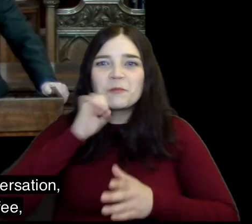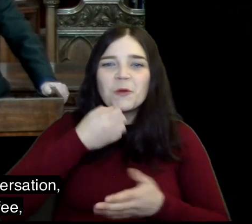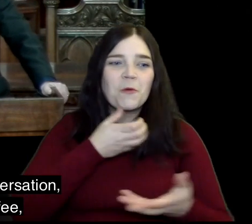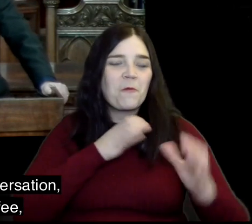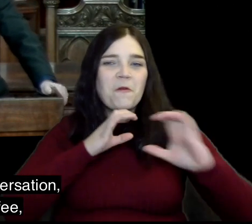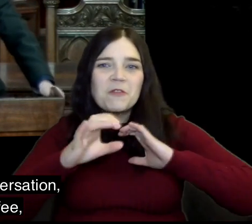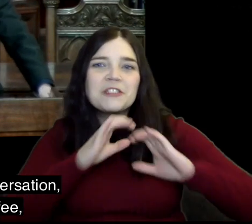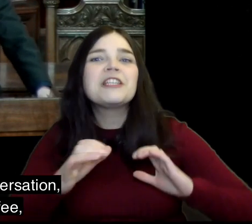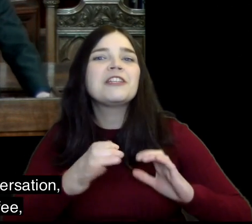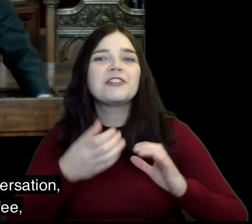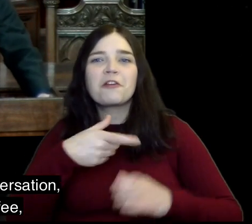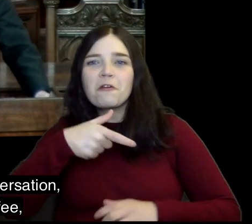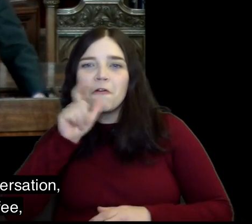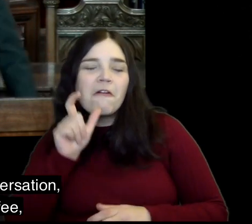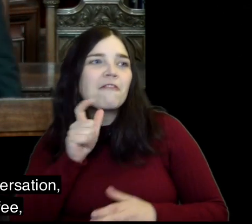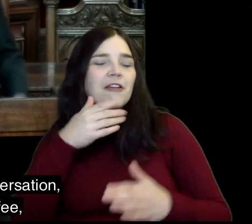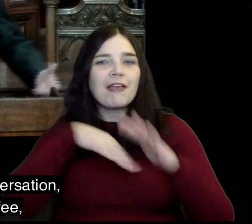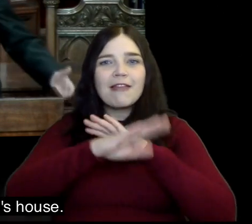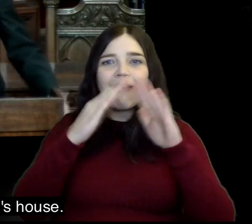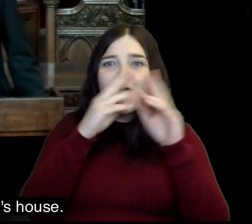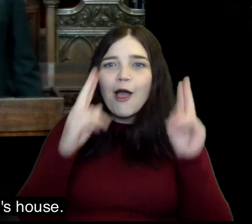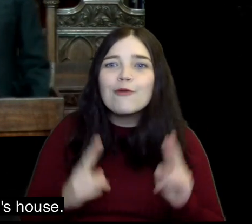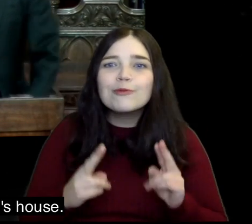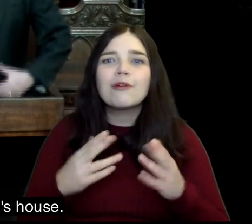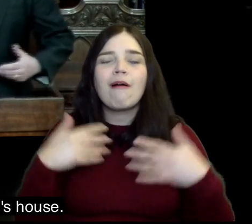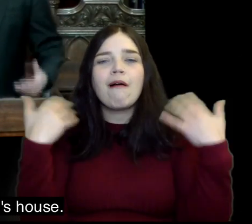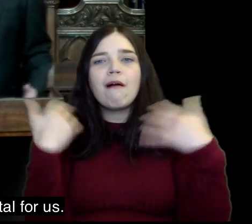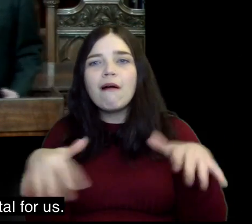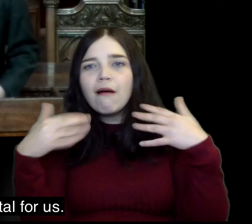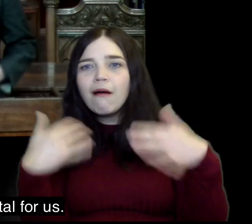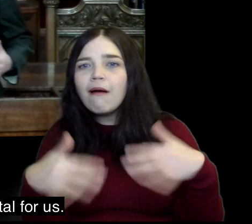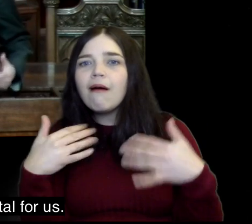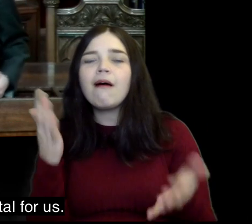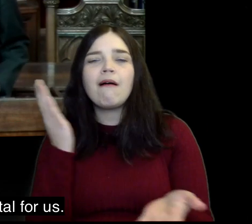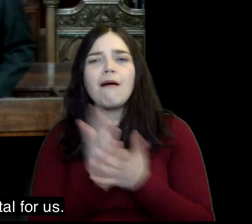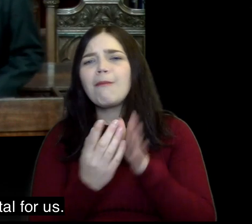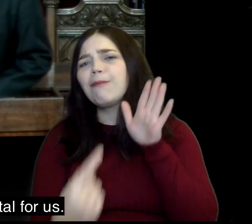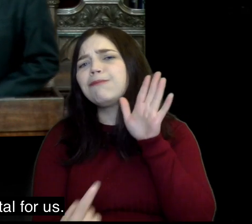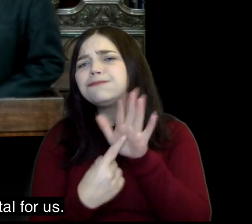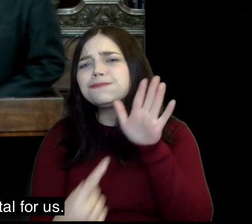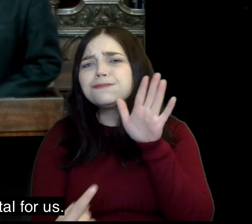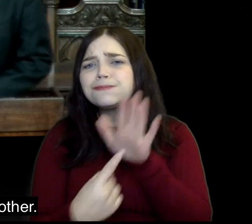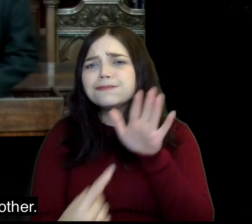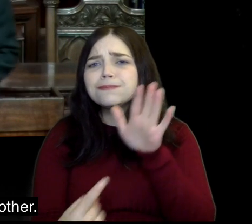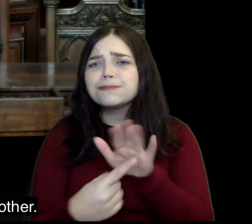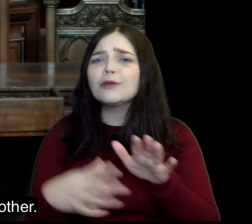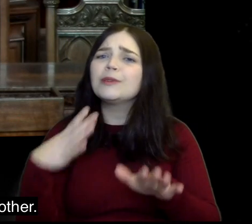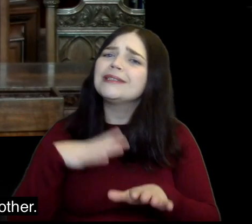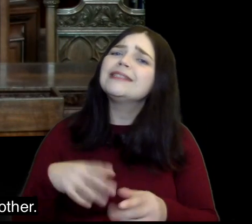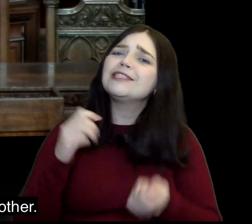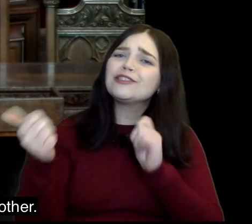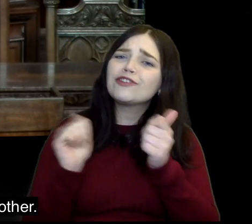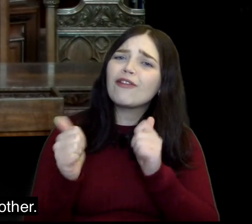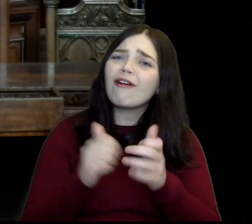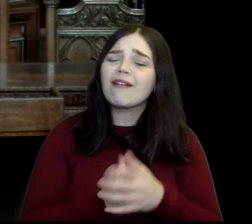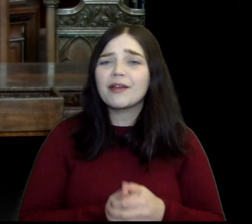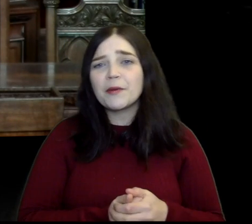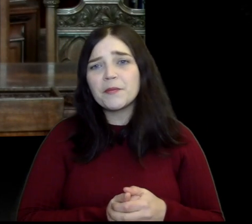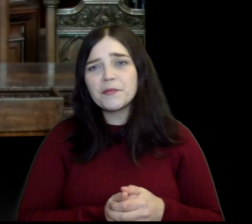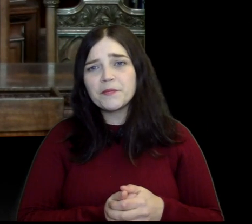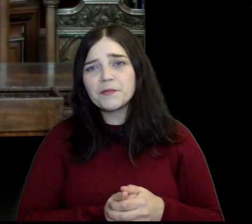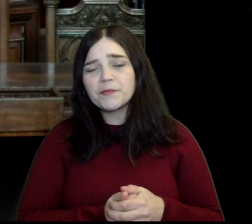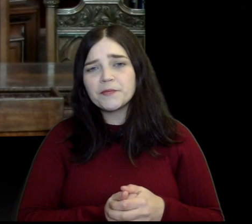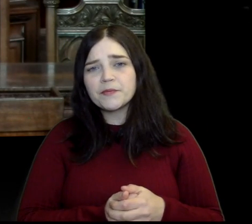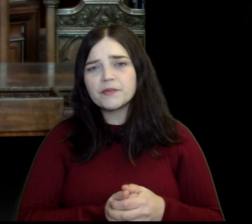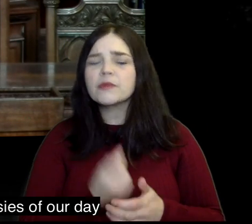is to gather together the real privilege it is to have a conversation to have a coffee to go into someone's house these things are vital for us we